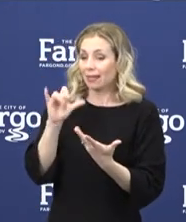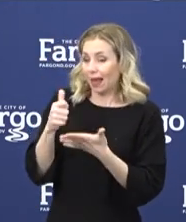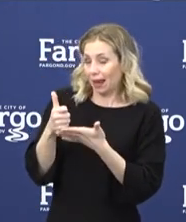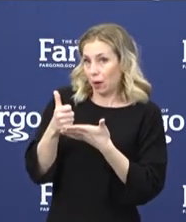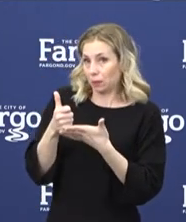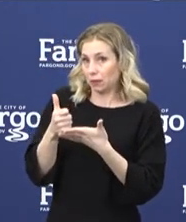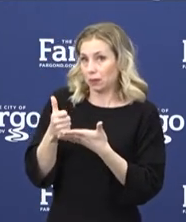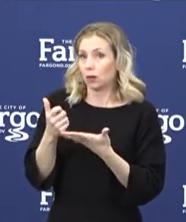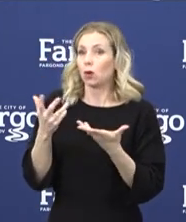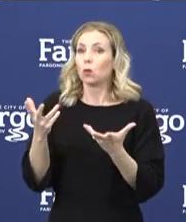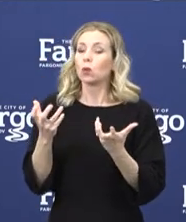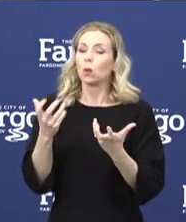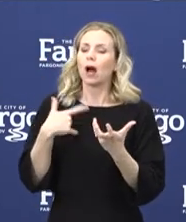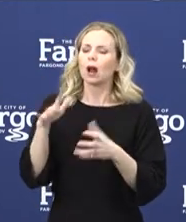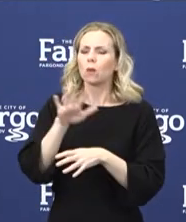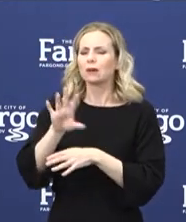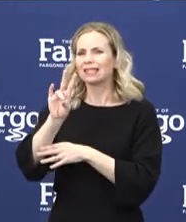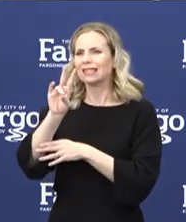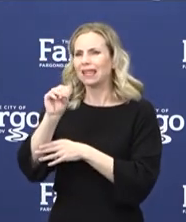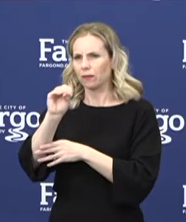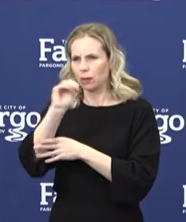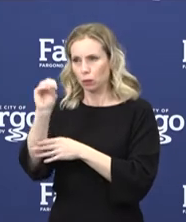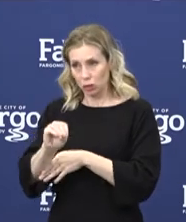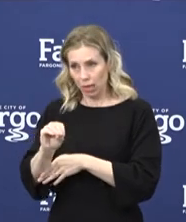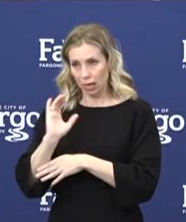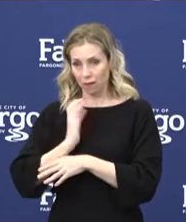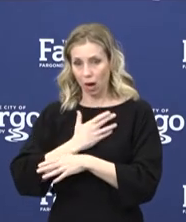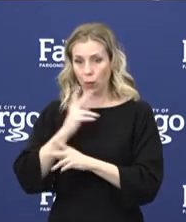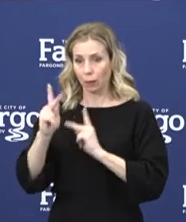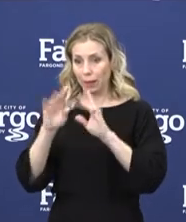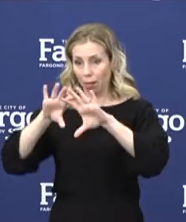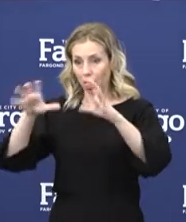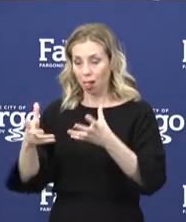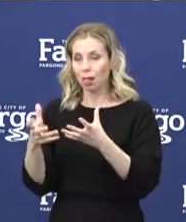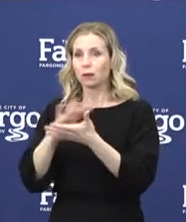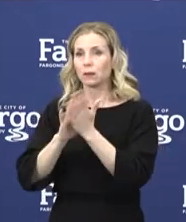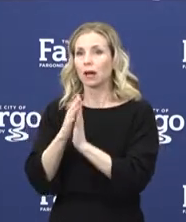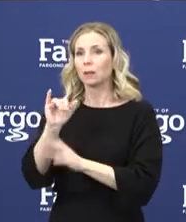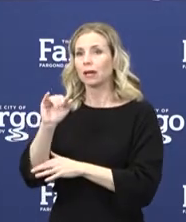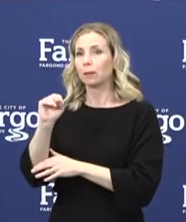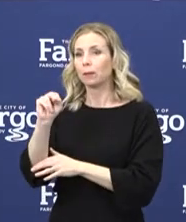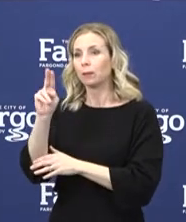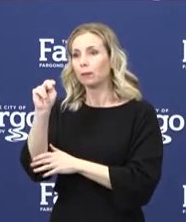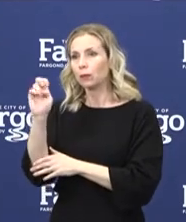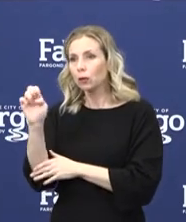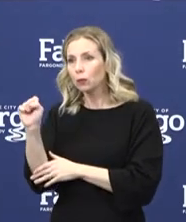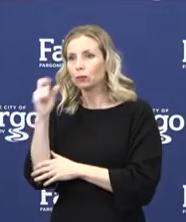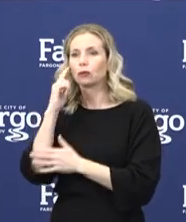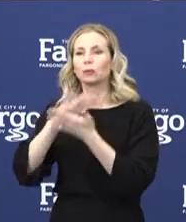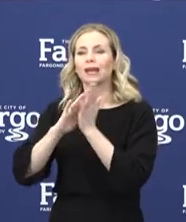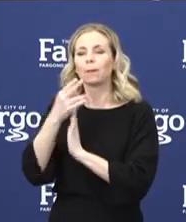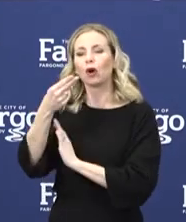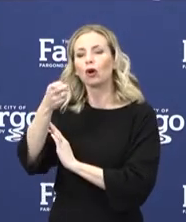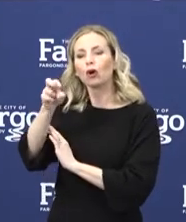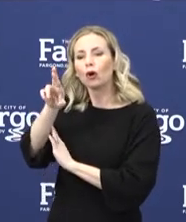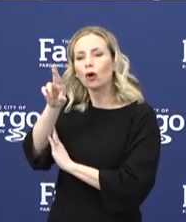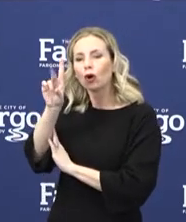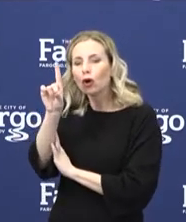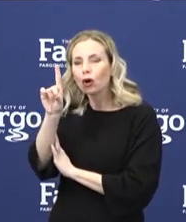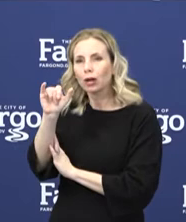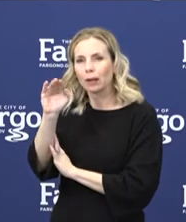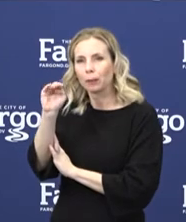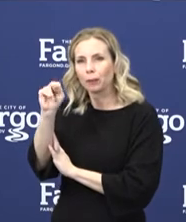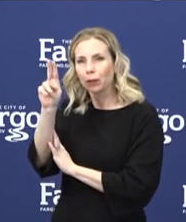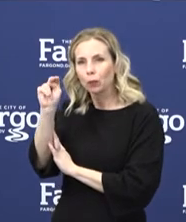70% of our population to be immune to COVID-19 to achieve that herd immunity. According to our latest